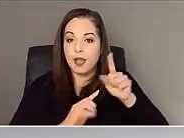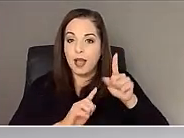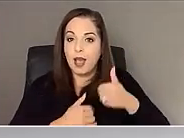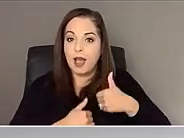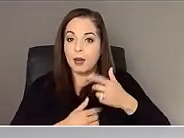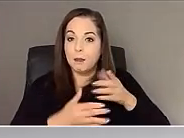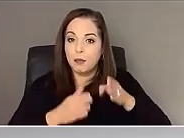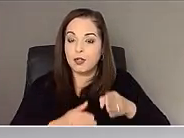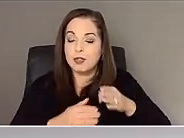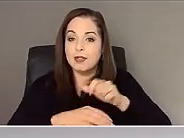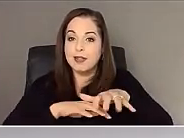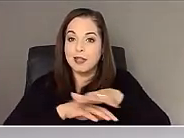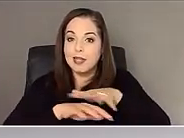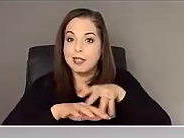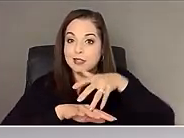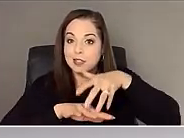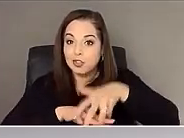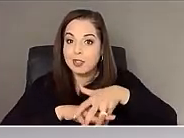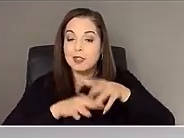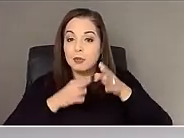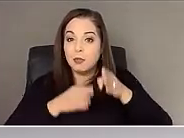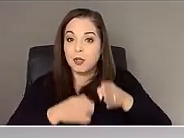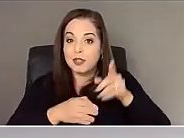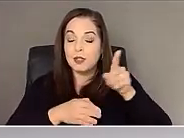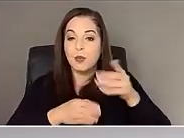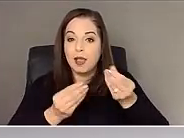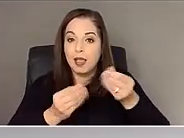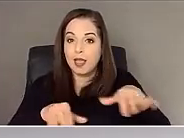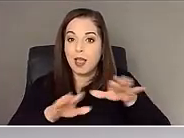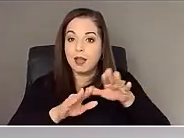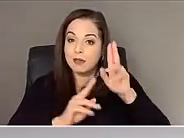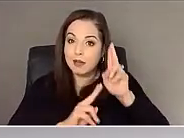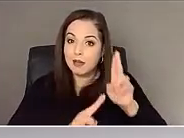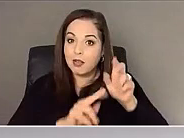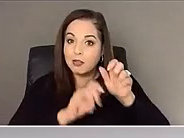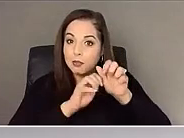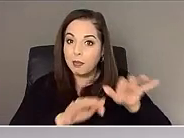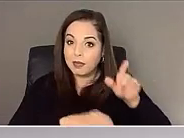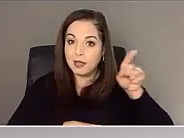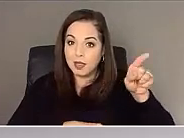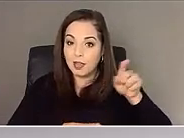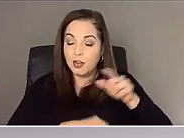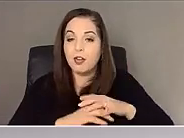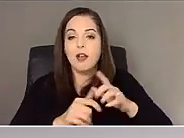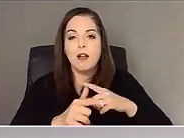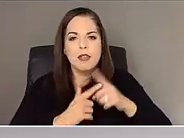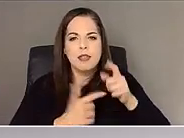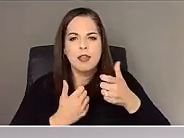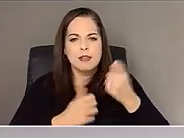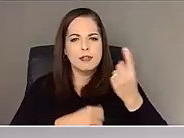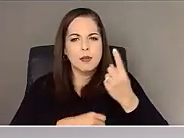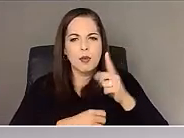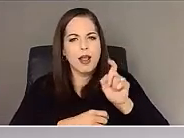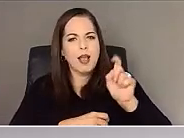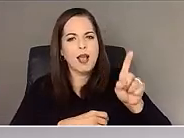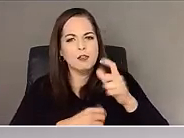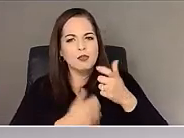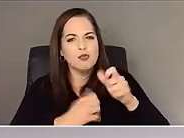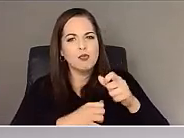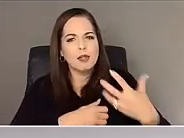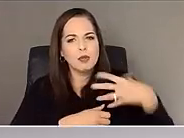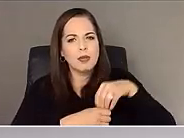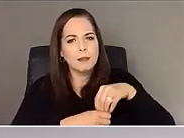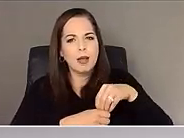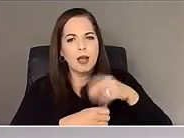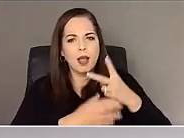come in to do the land acknowledgement and a blessing. And someone asked about trying to combine, you know, systematic review and